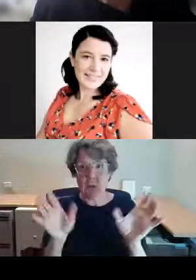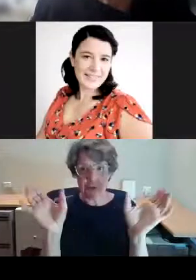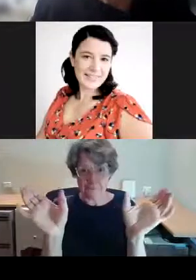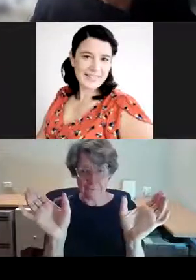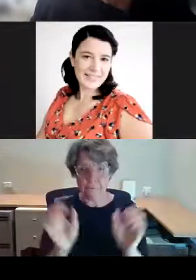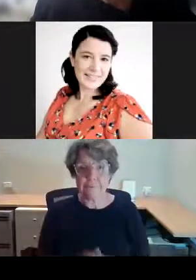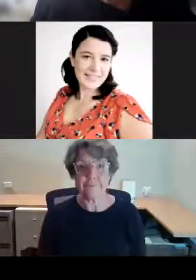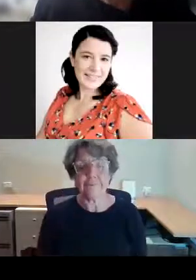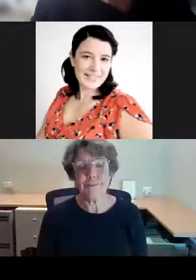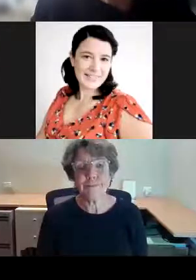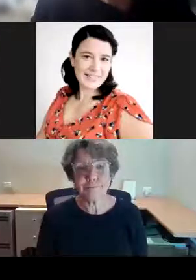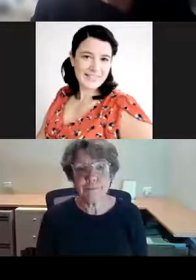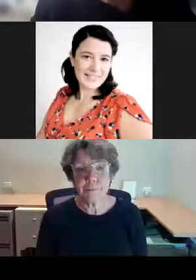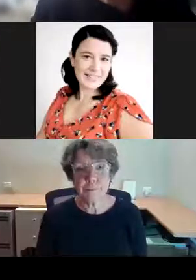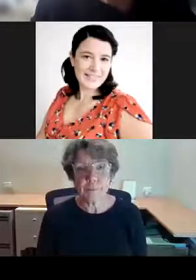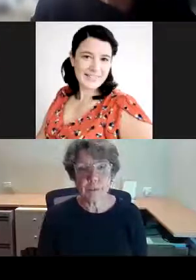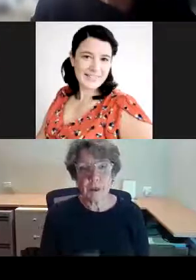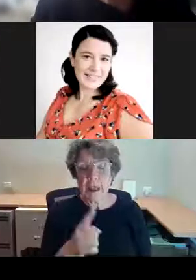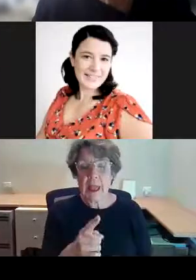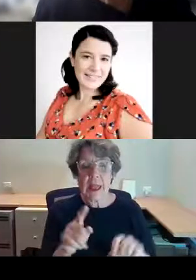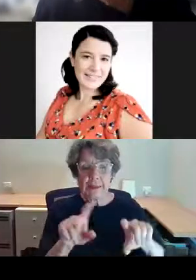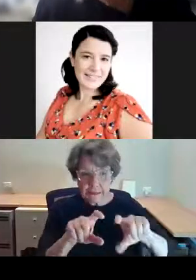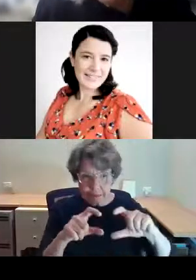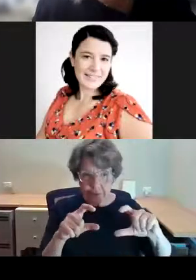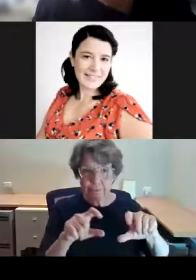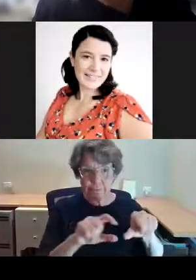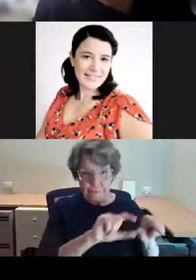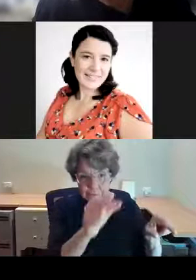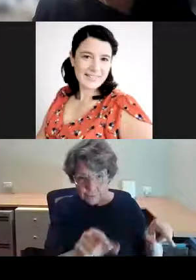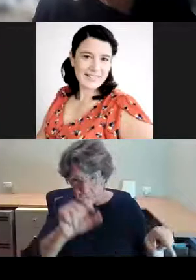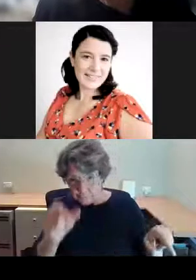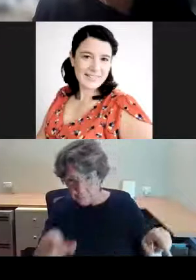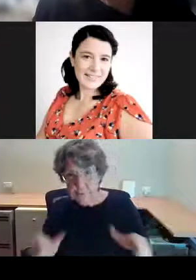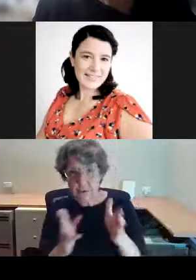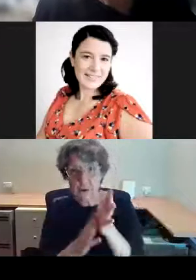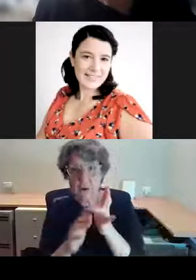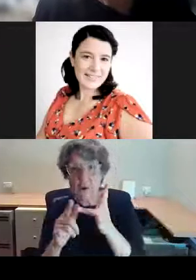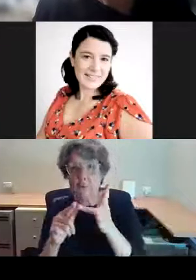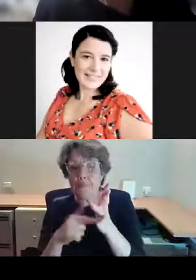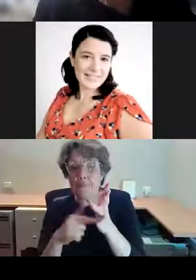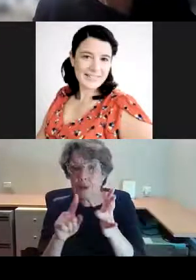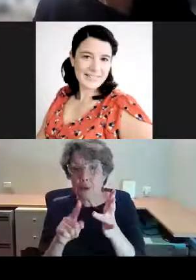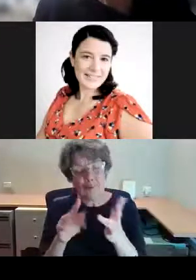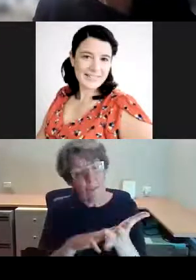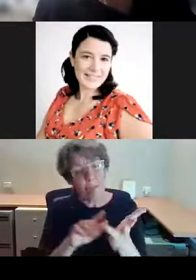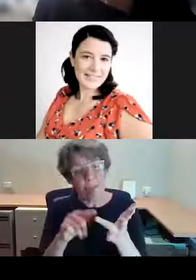above. And a motto that appears on many Sydney buildings and